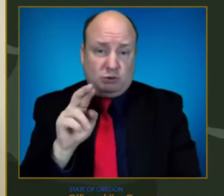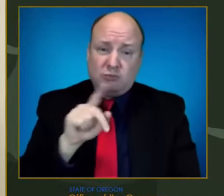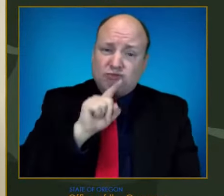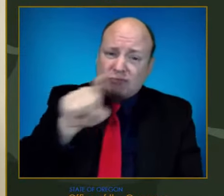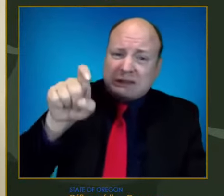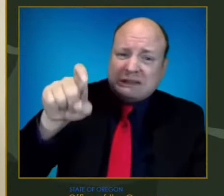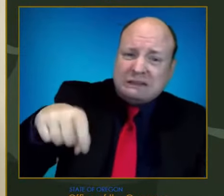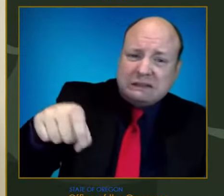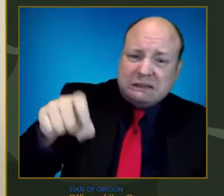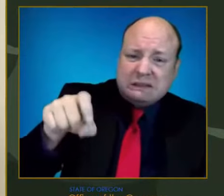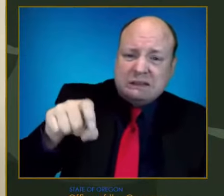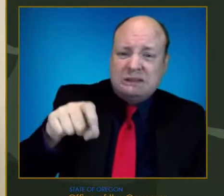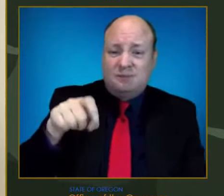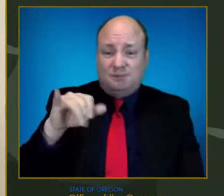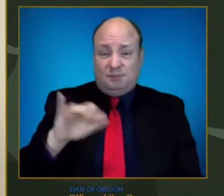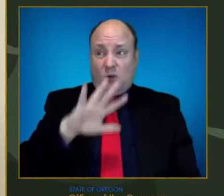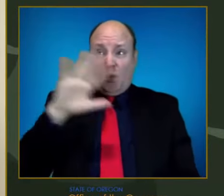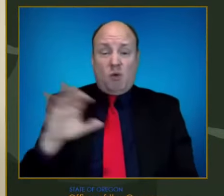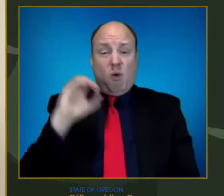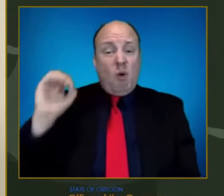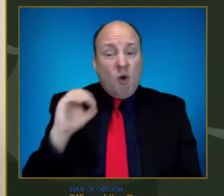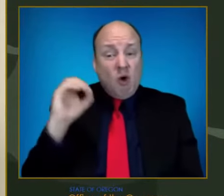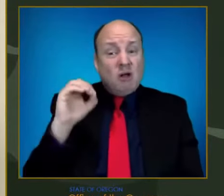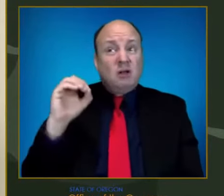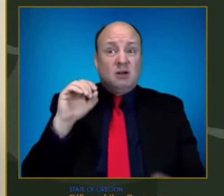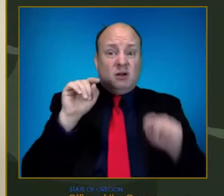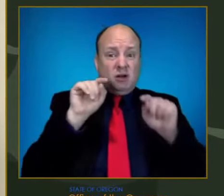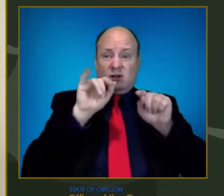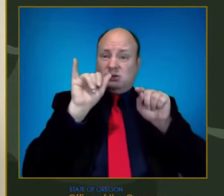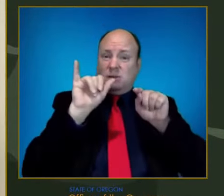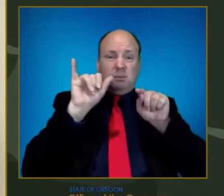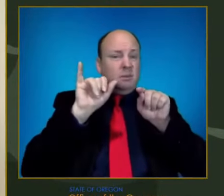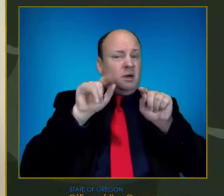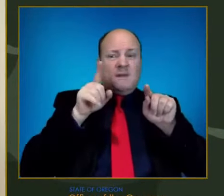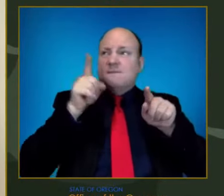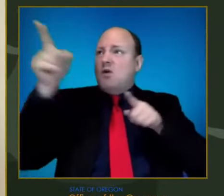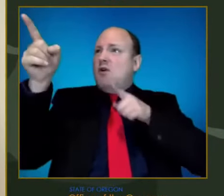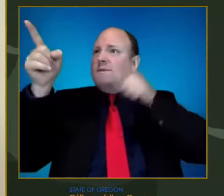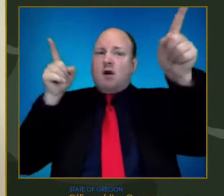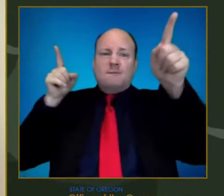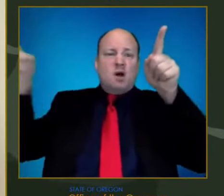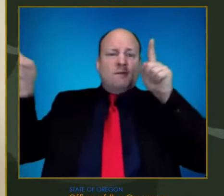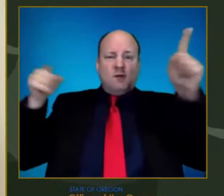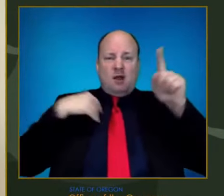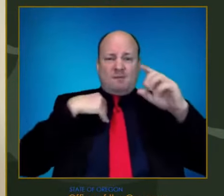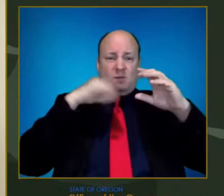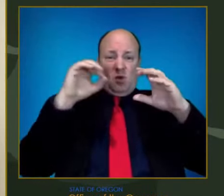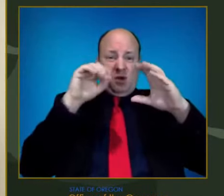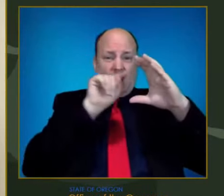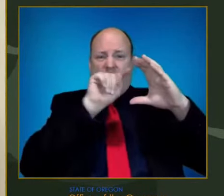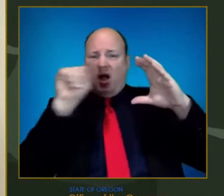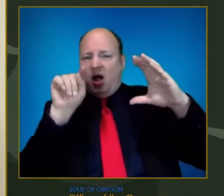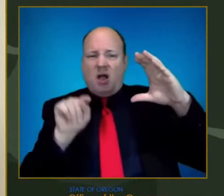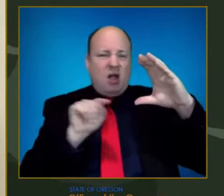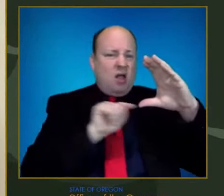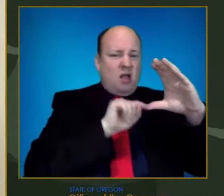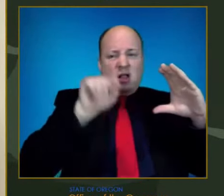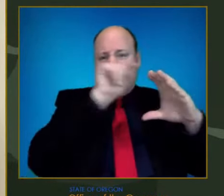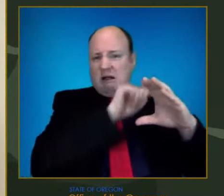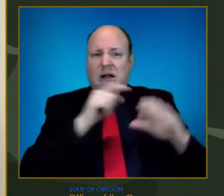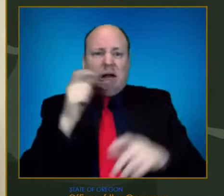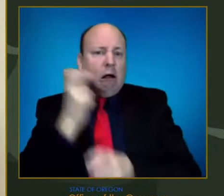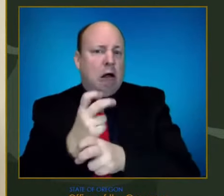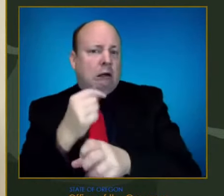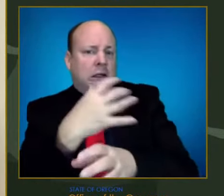it has been a bit more difficult to get an appointment for a booster. We also know that for some communities, particularly our